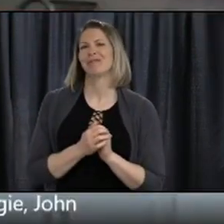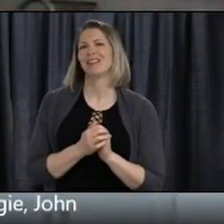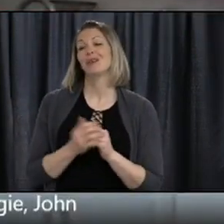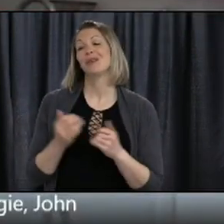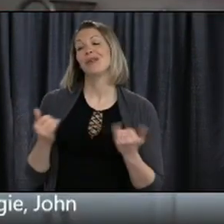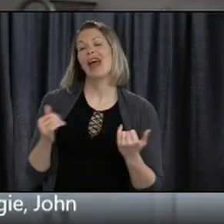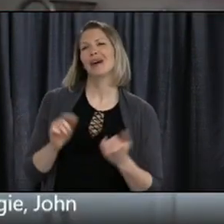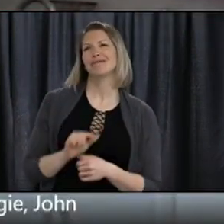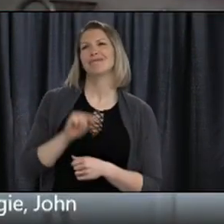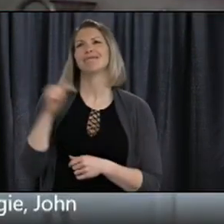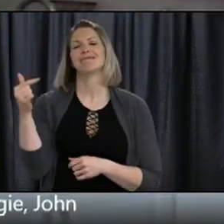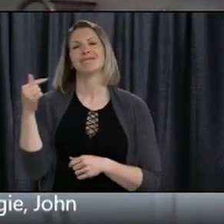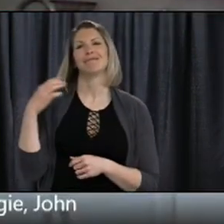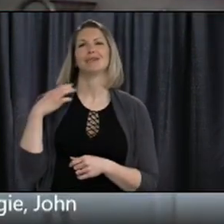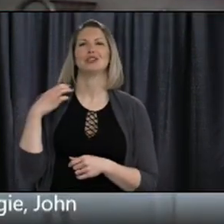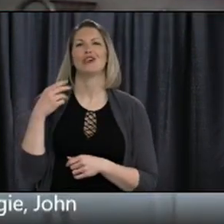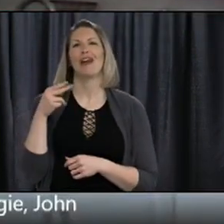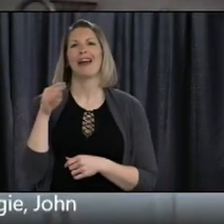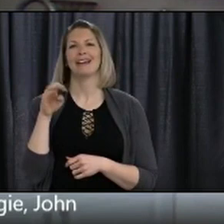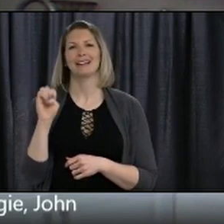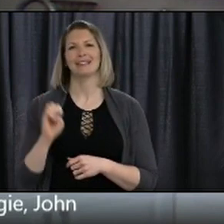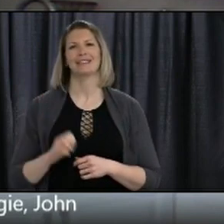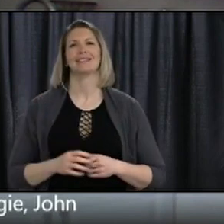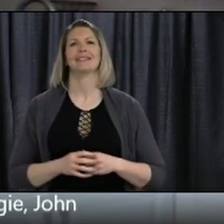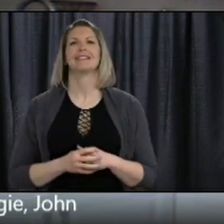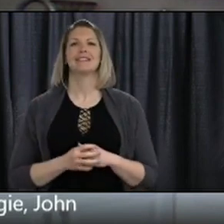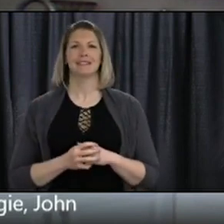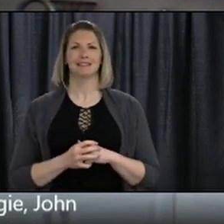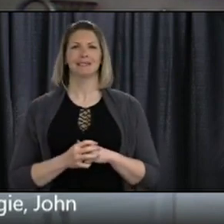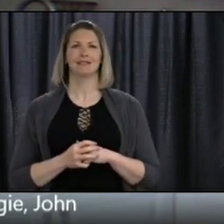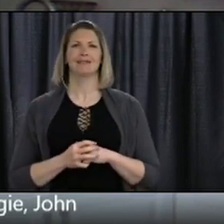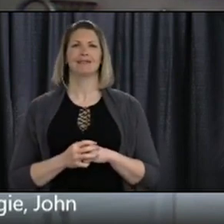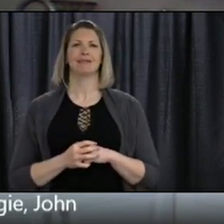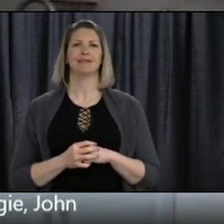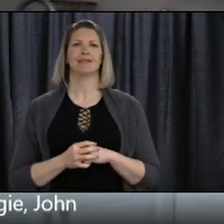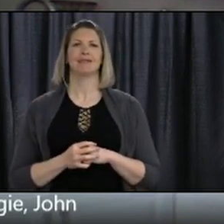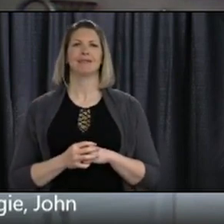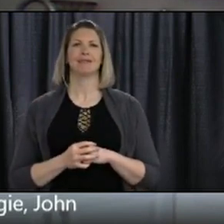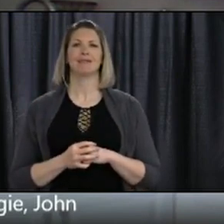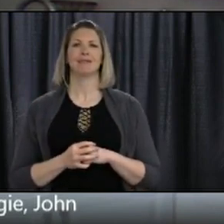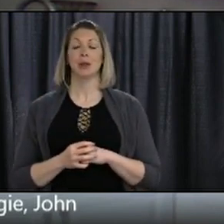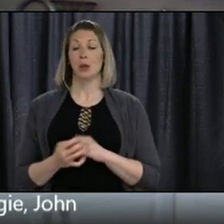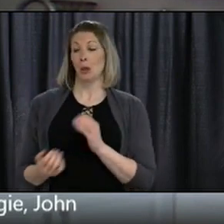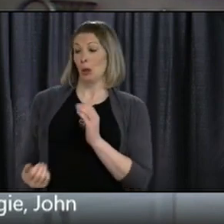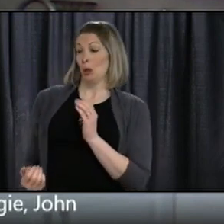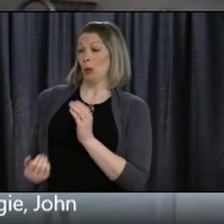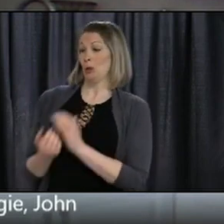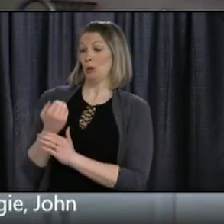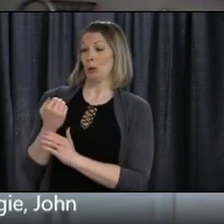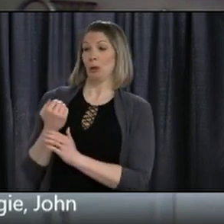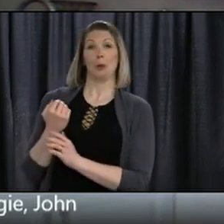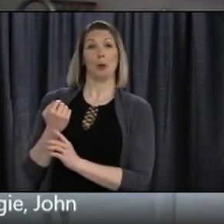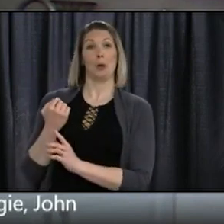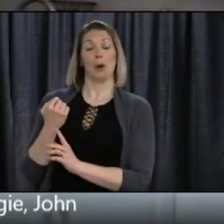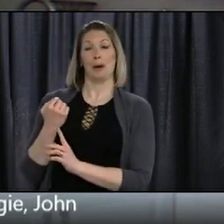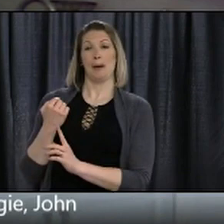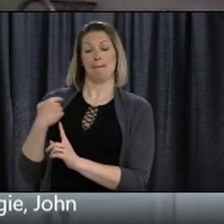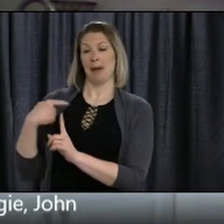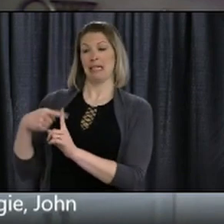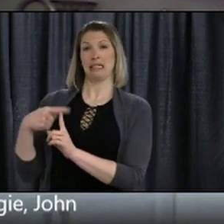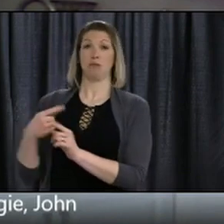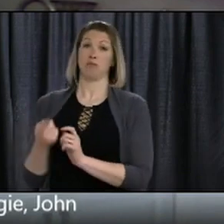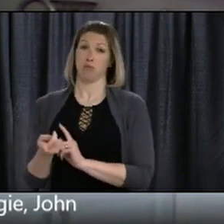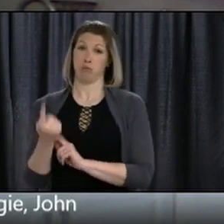Thank very much, Premier. And, indeed, one case today is the reminder that Dr. Fitzgerald gives us